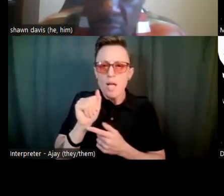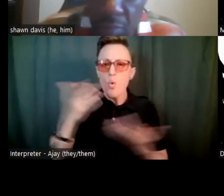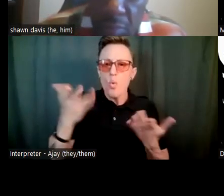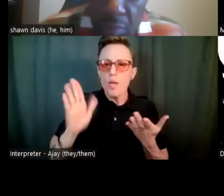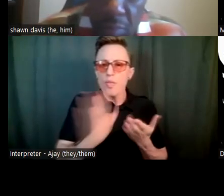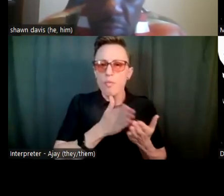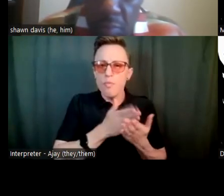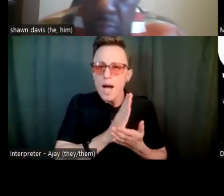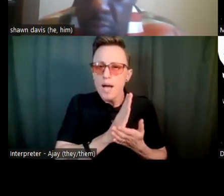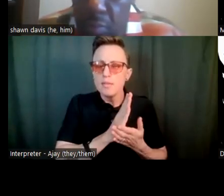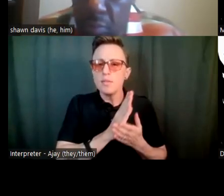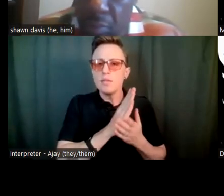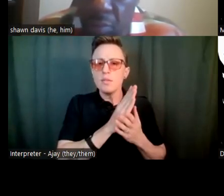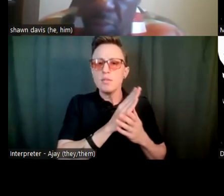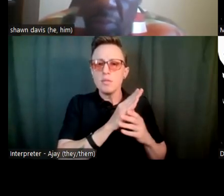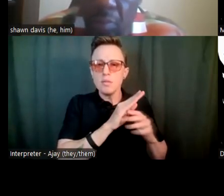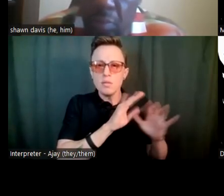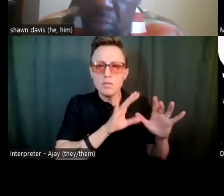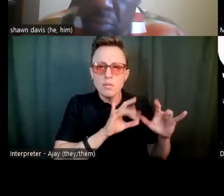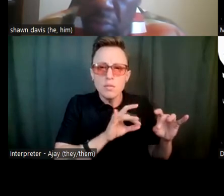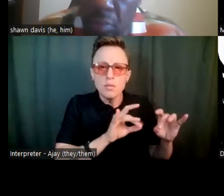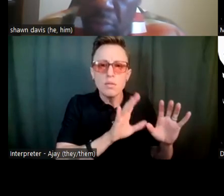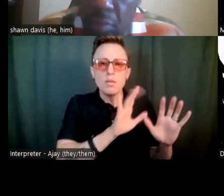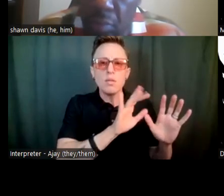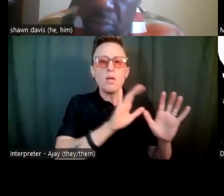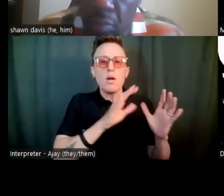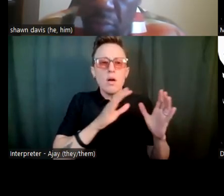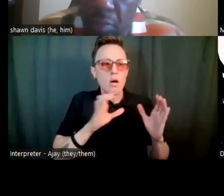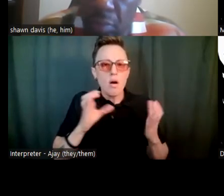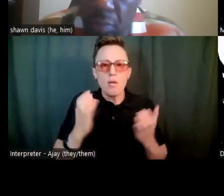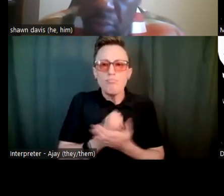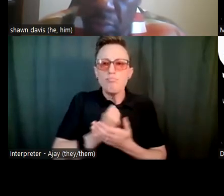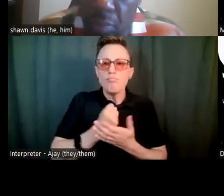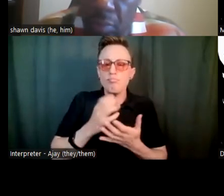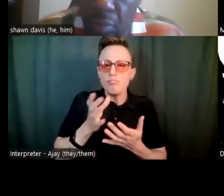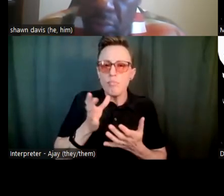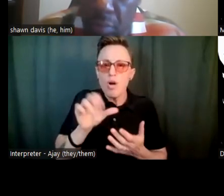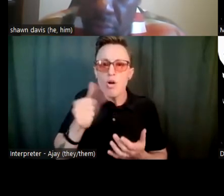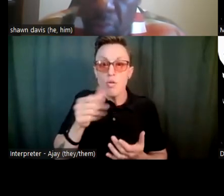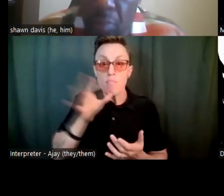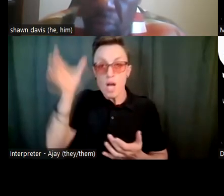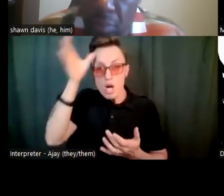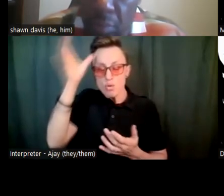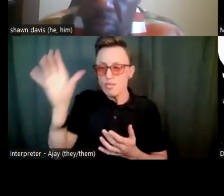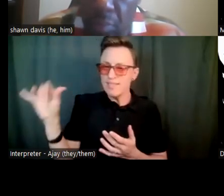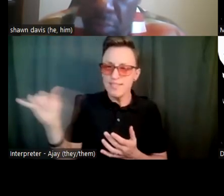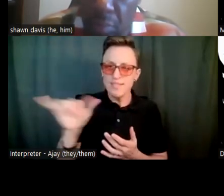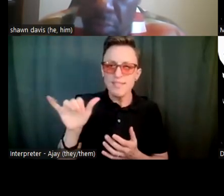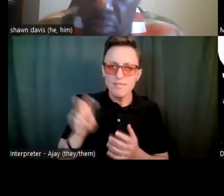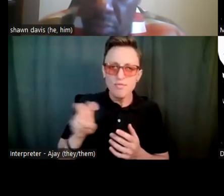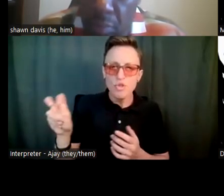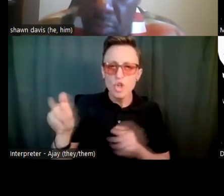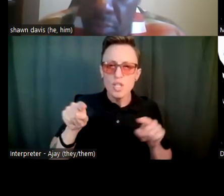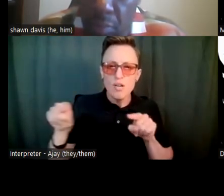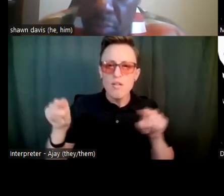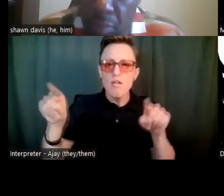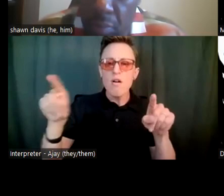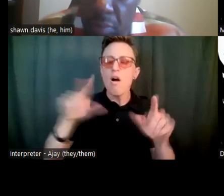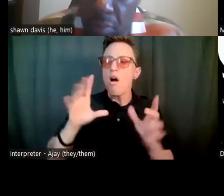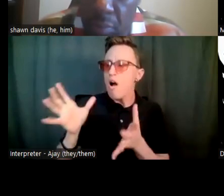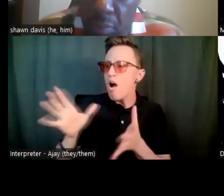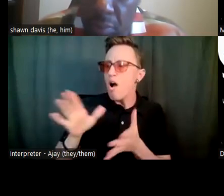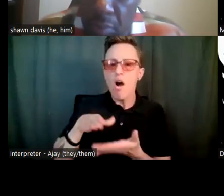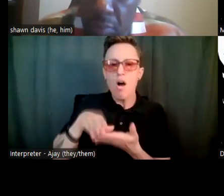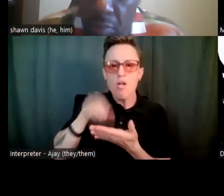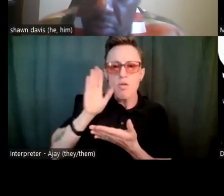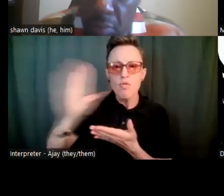have the opportunity to talk with other parents who have that journey and learn from their experience.